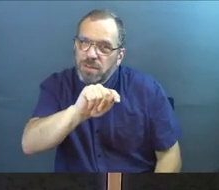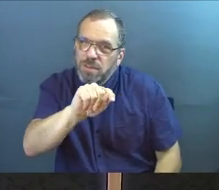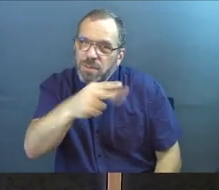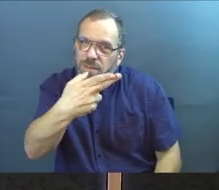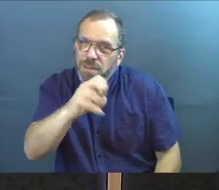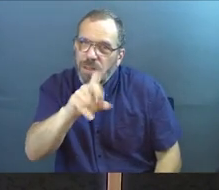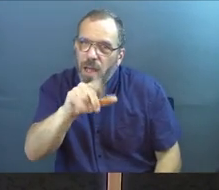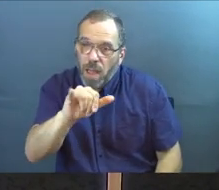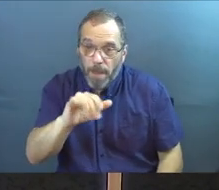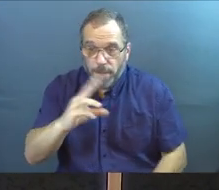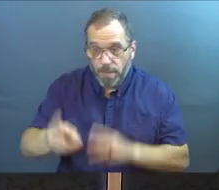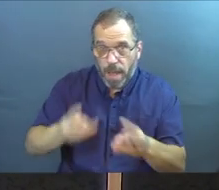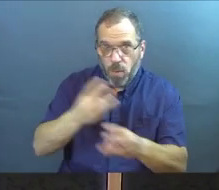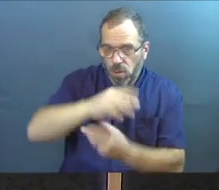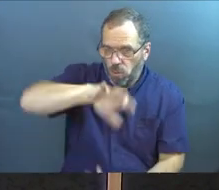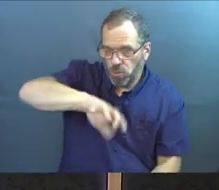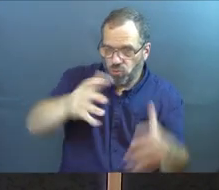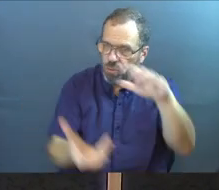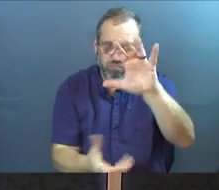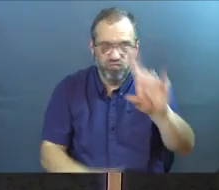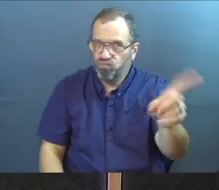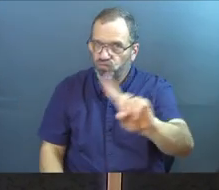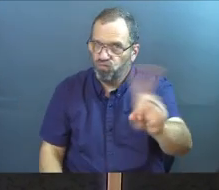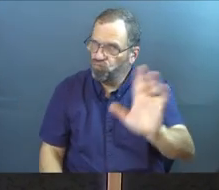But don't you dare turn my world upside down.